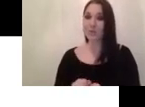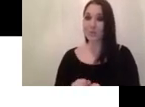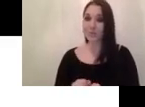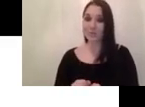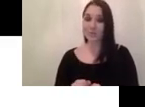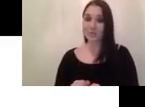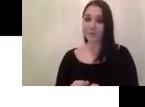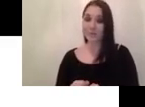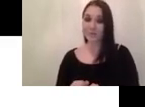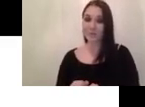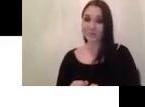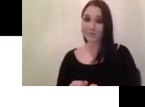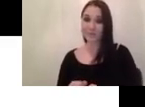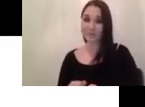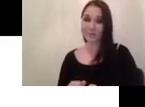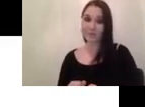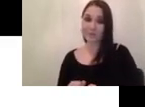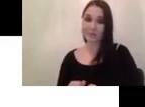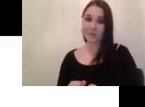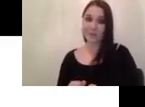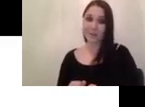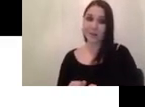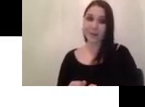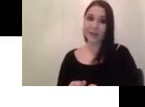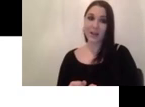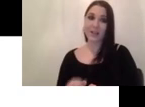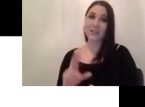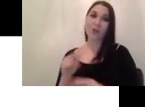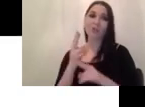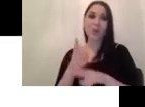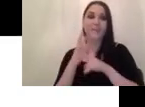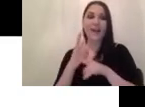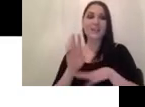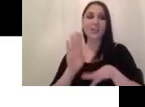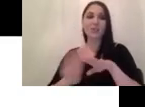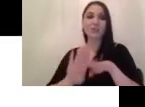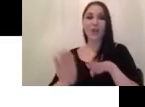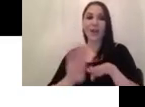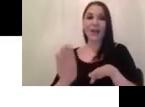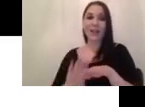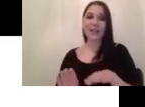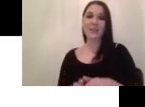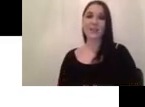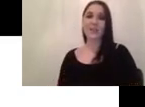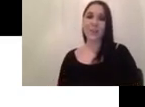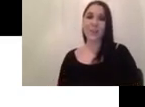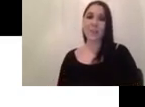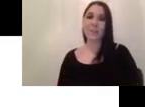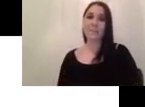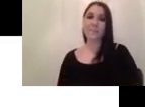self-training or i call them contrastive representation training learning and then you get your